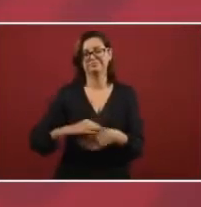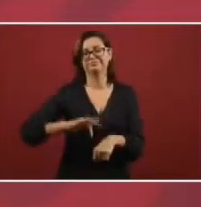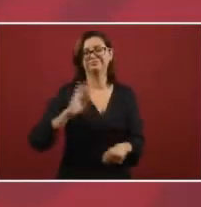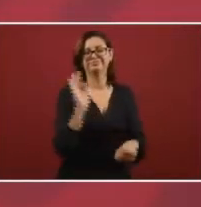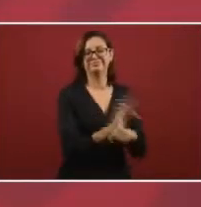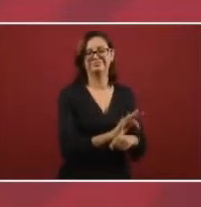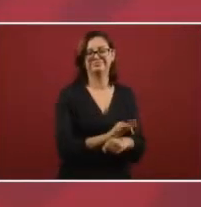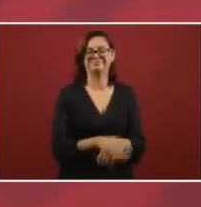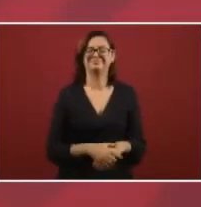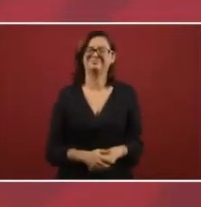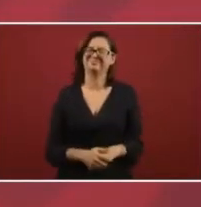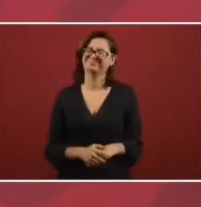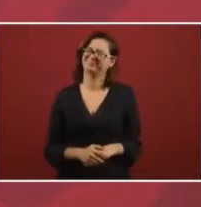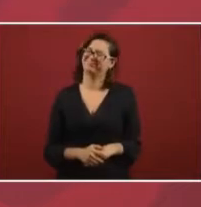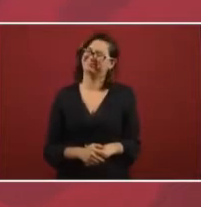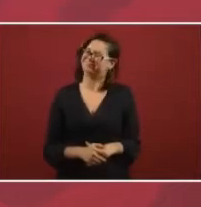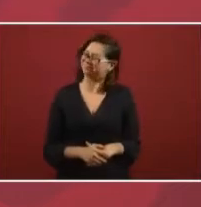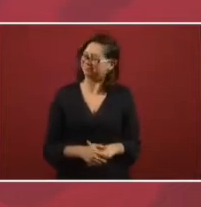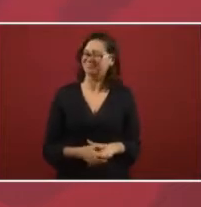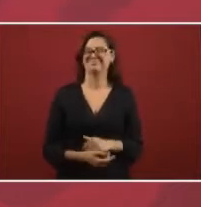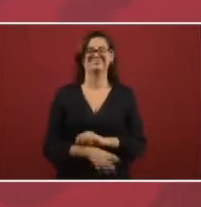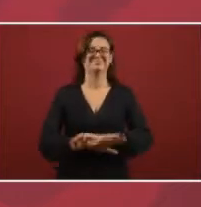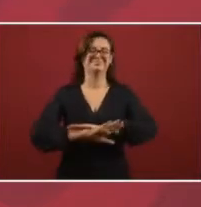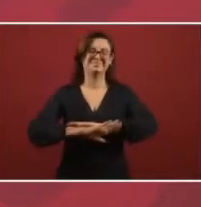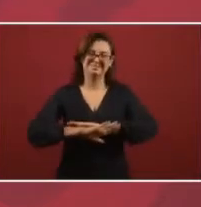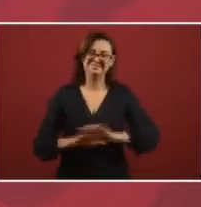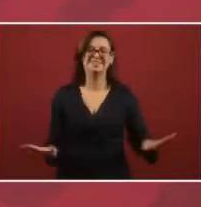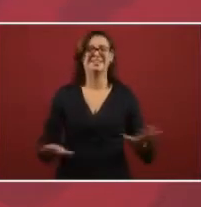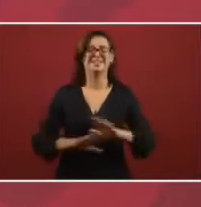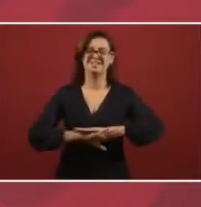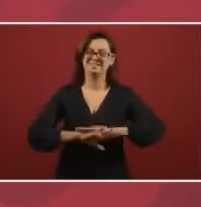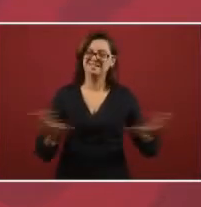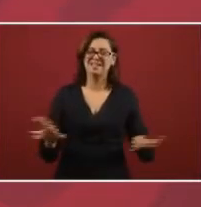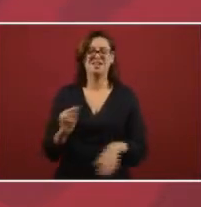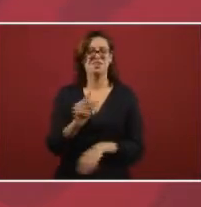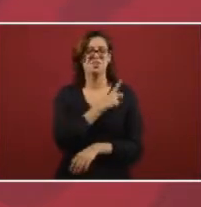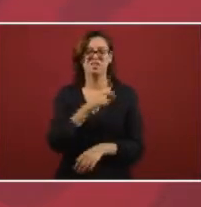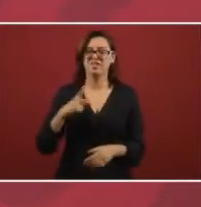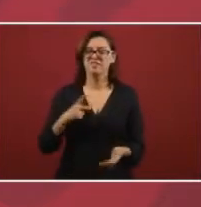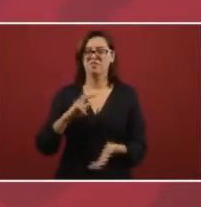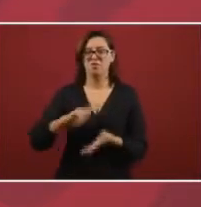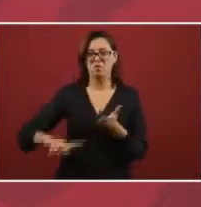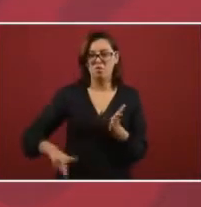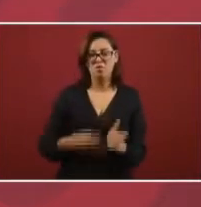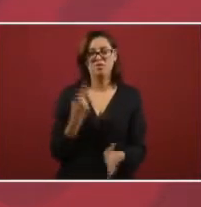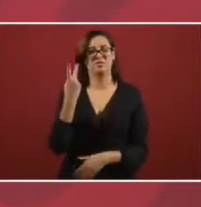so, so that should not continue to happen.